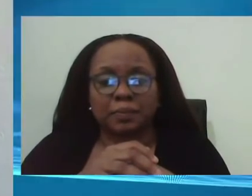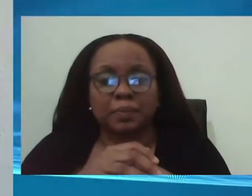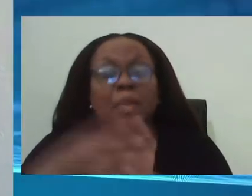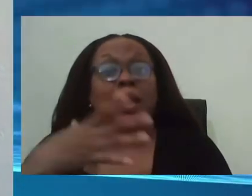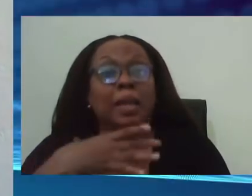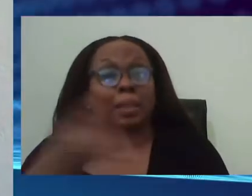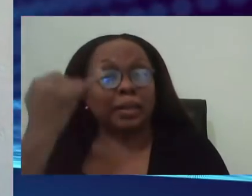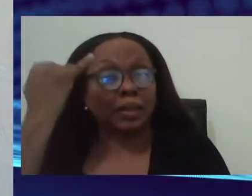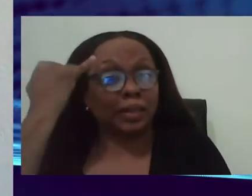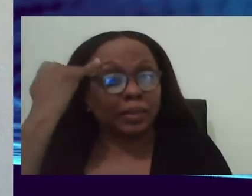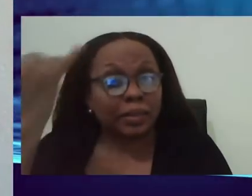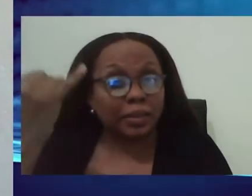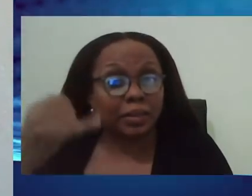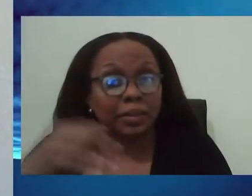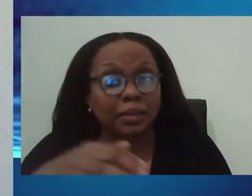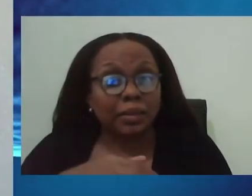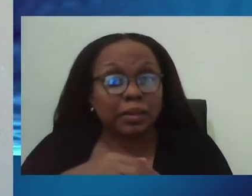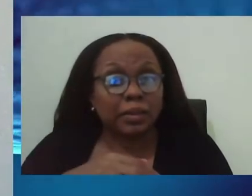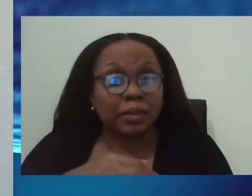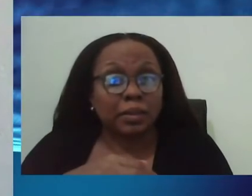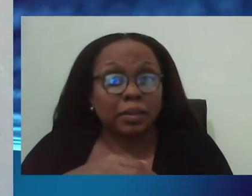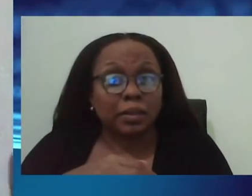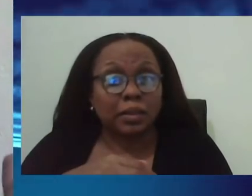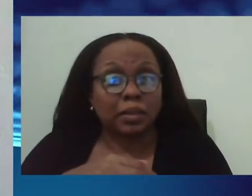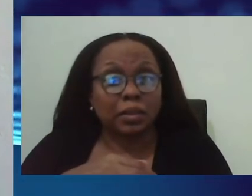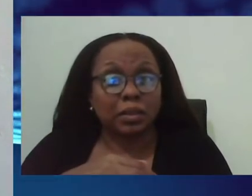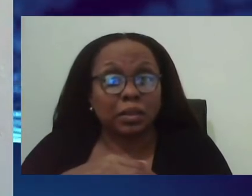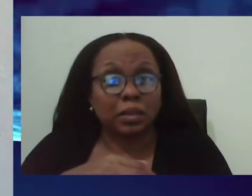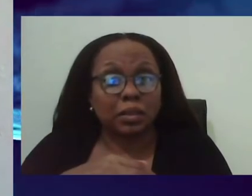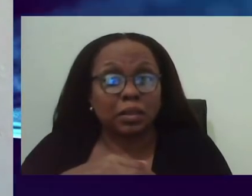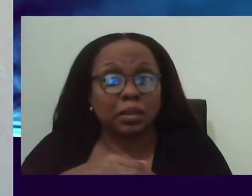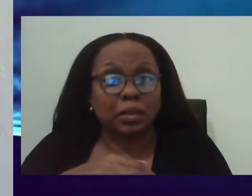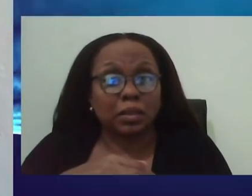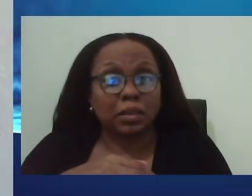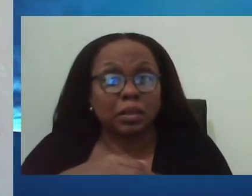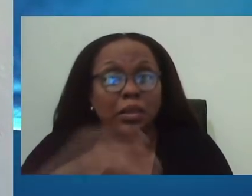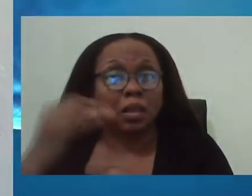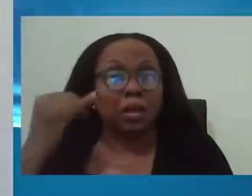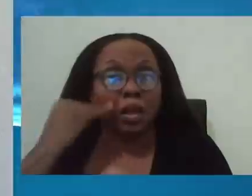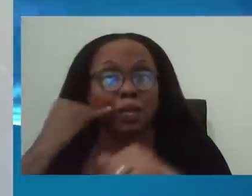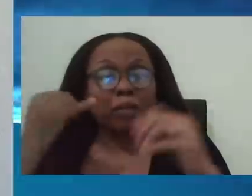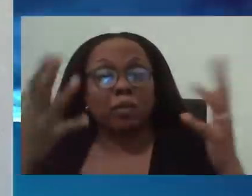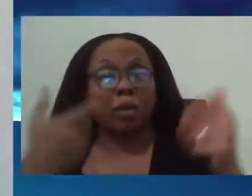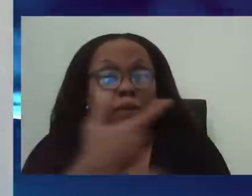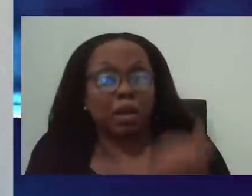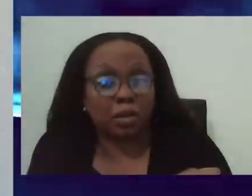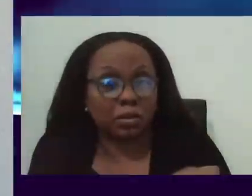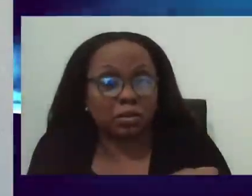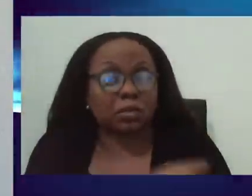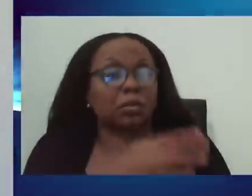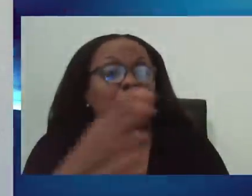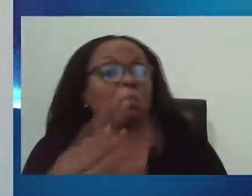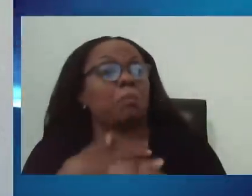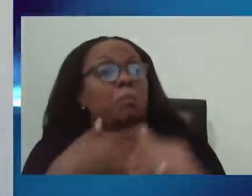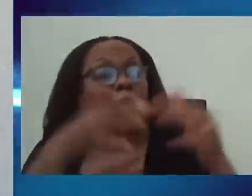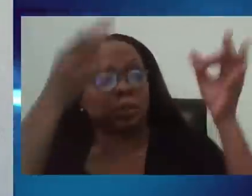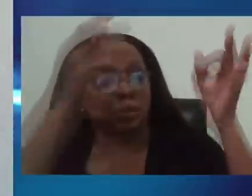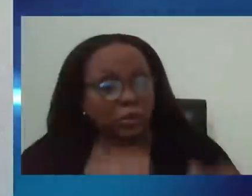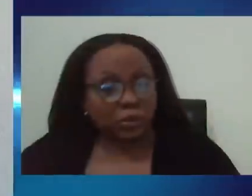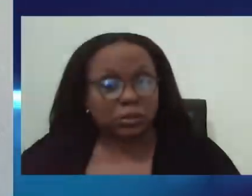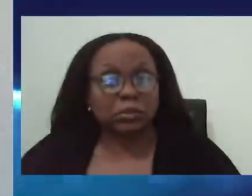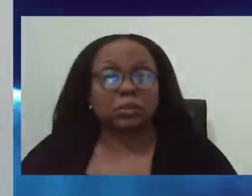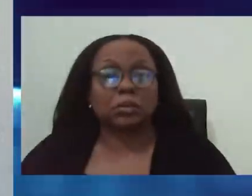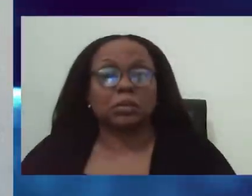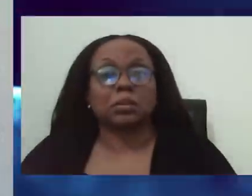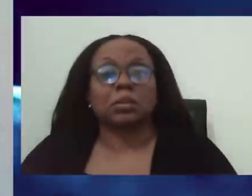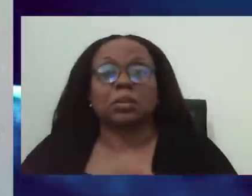idea that if you are, if you want to say that, you know, vaccination is my choice, then you will also have the rights